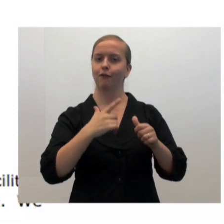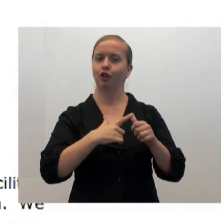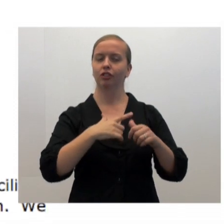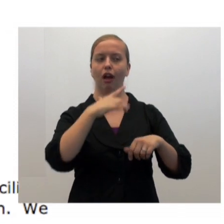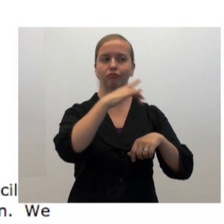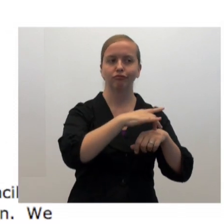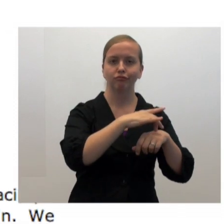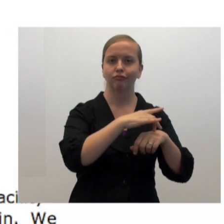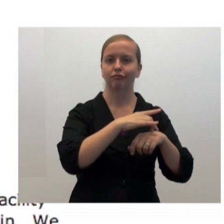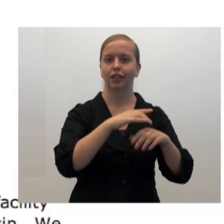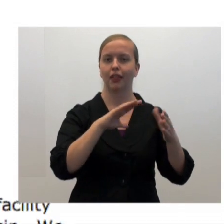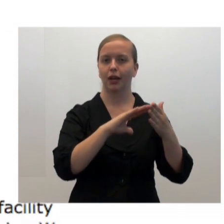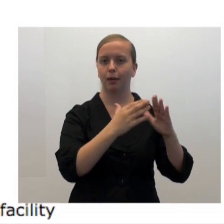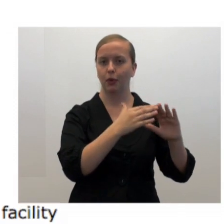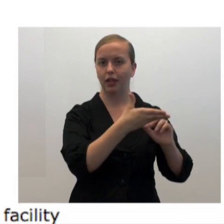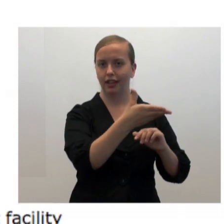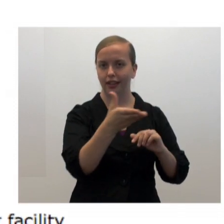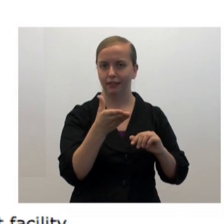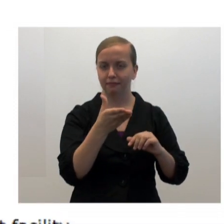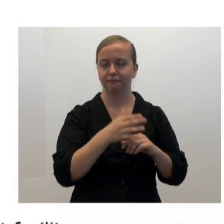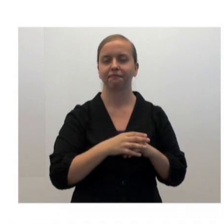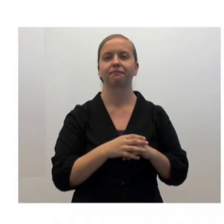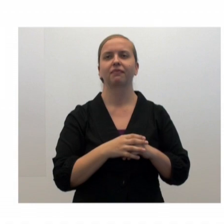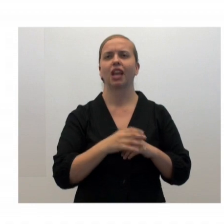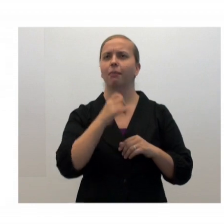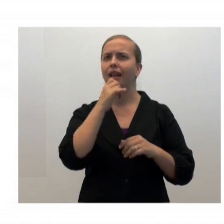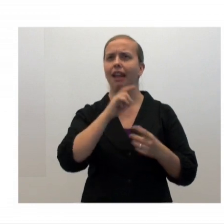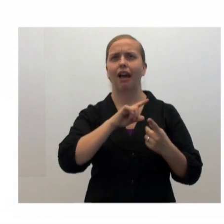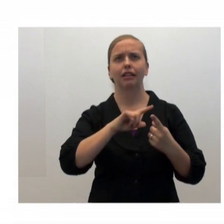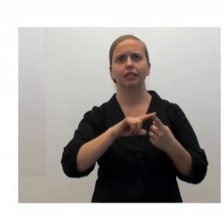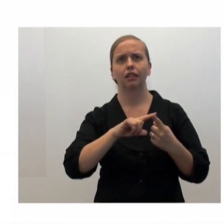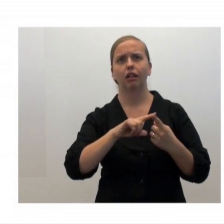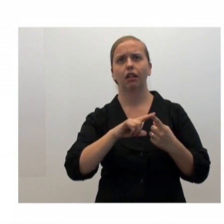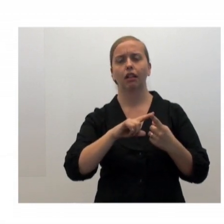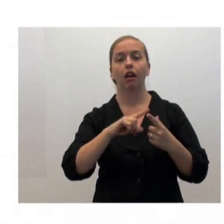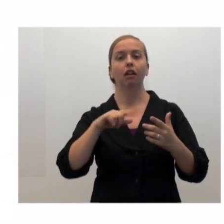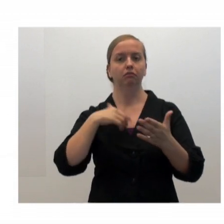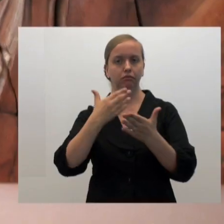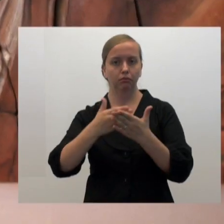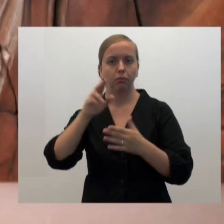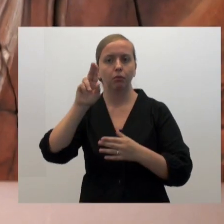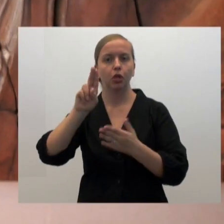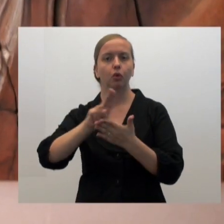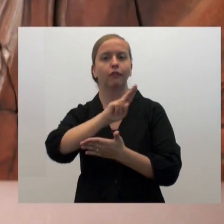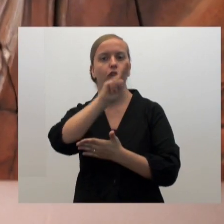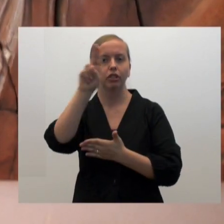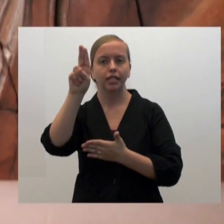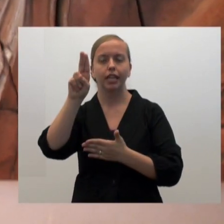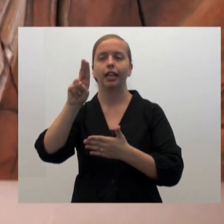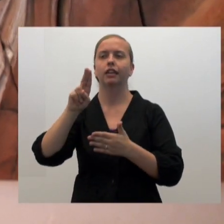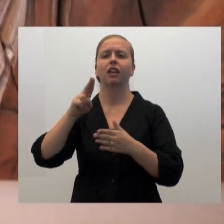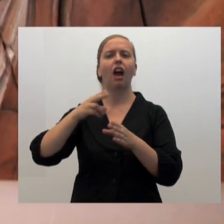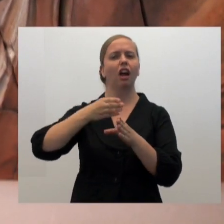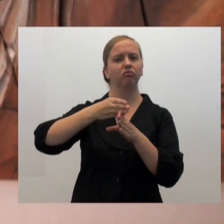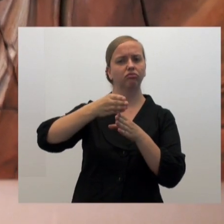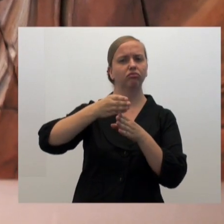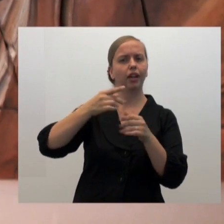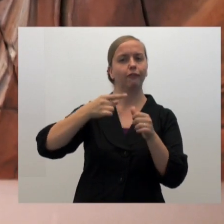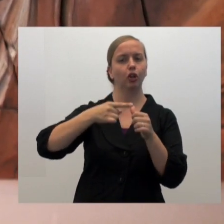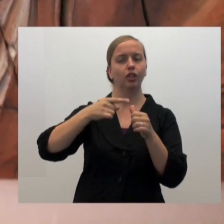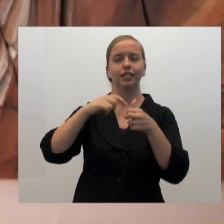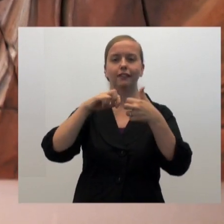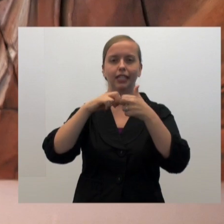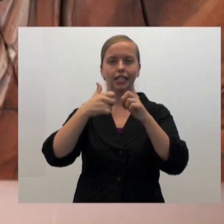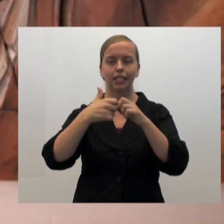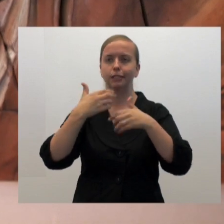so that was sort of my first touching of the community, if you will. But it wasn't until I got to the university, I actually majored in physics